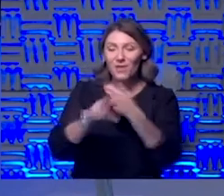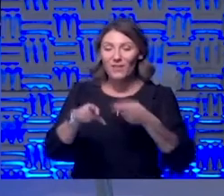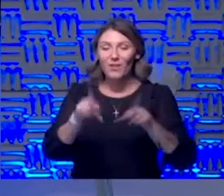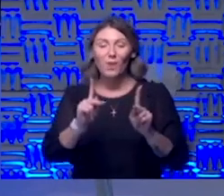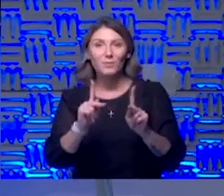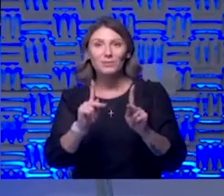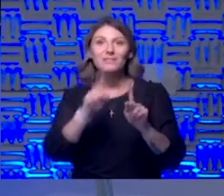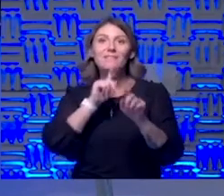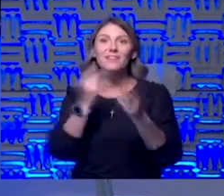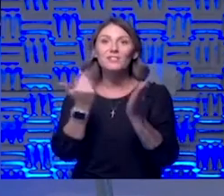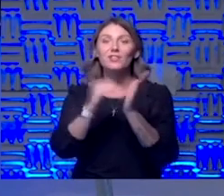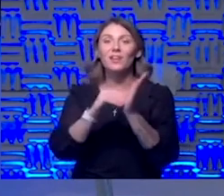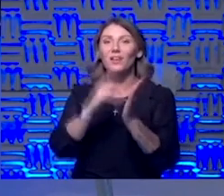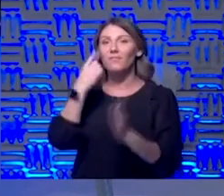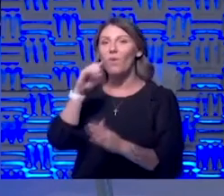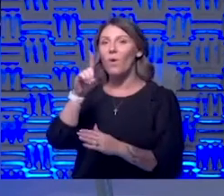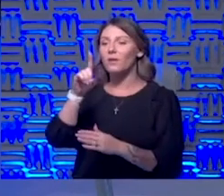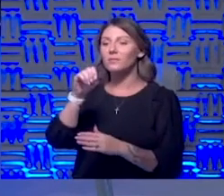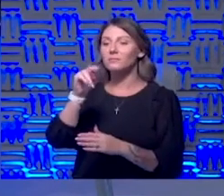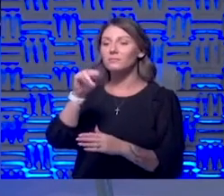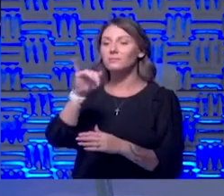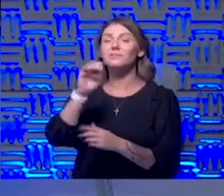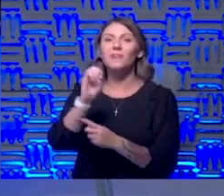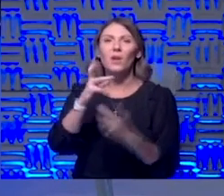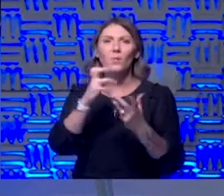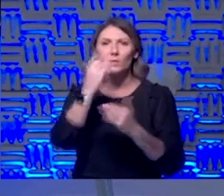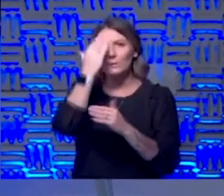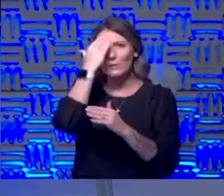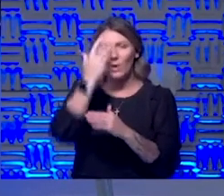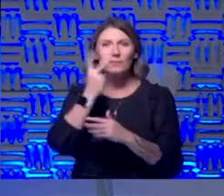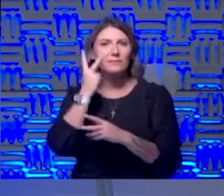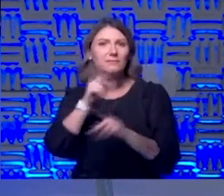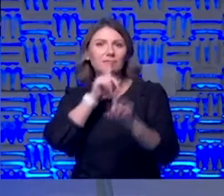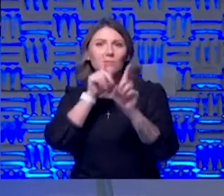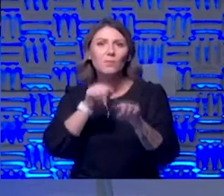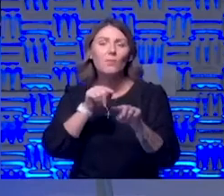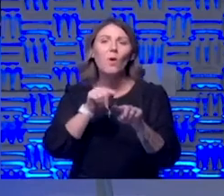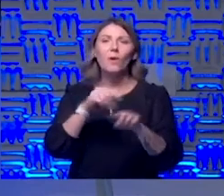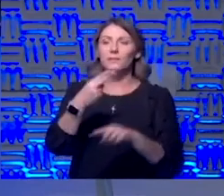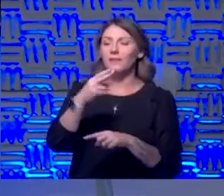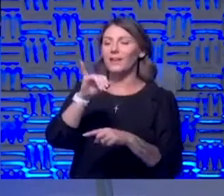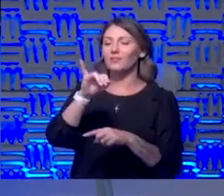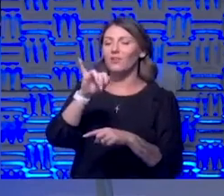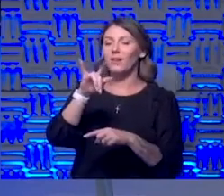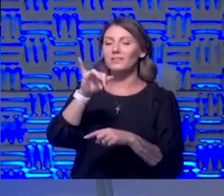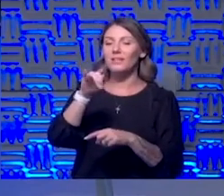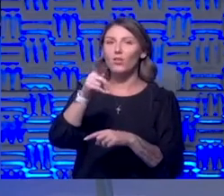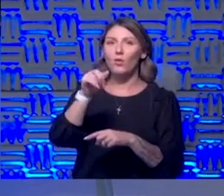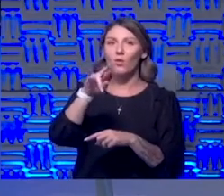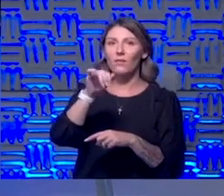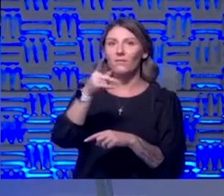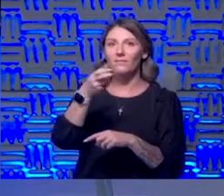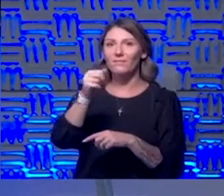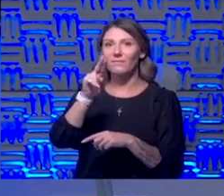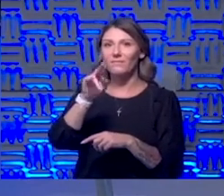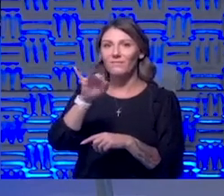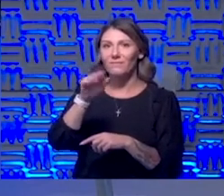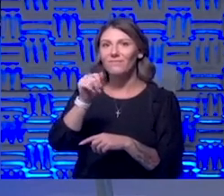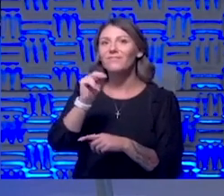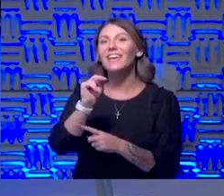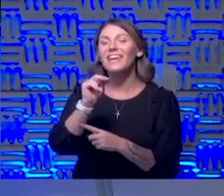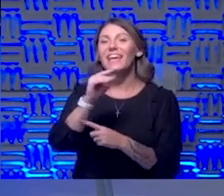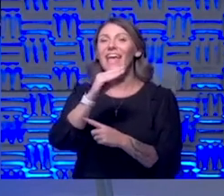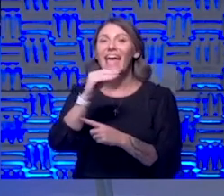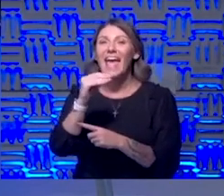for donnie who wants to know i'm seeing reports that hydroxychloroquine hydroxychloroquine with zinc is